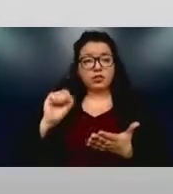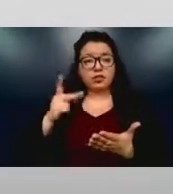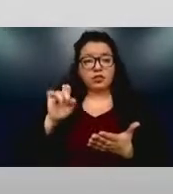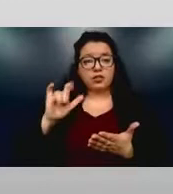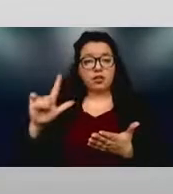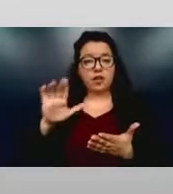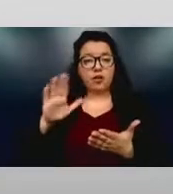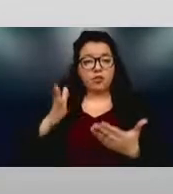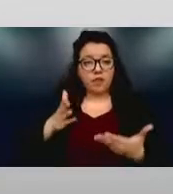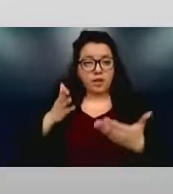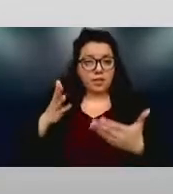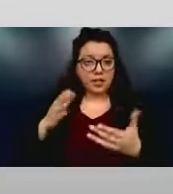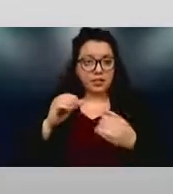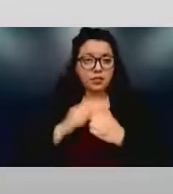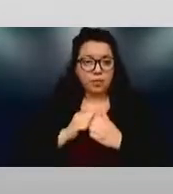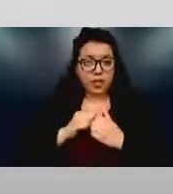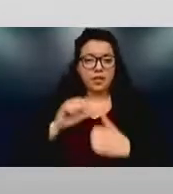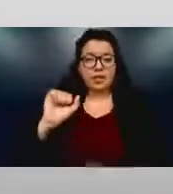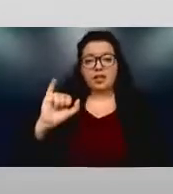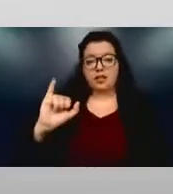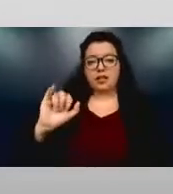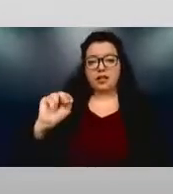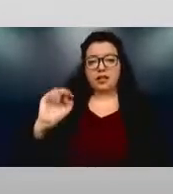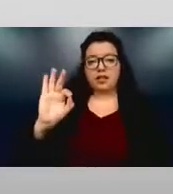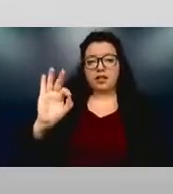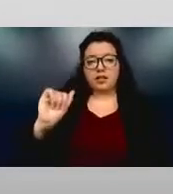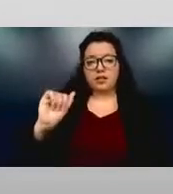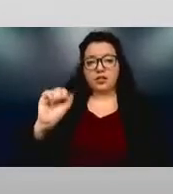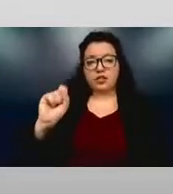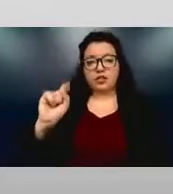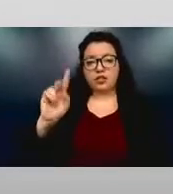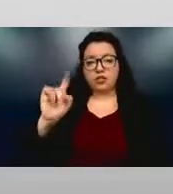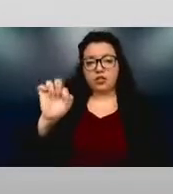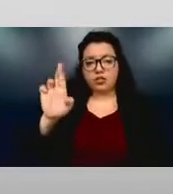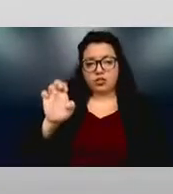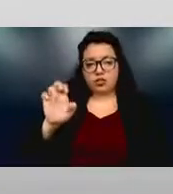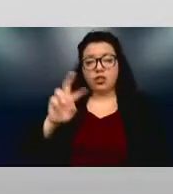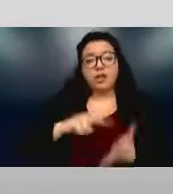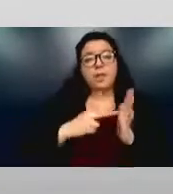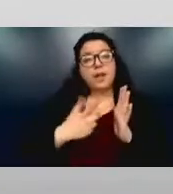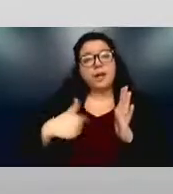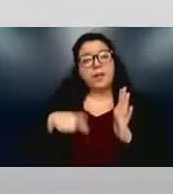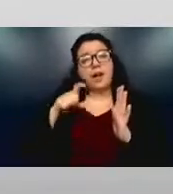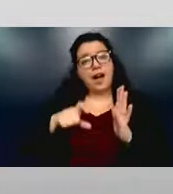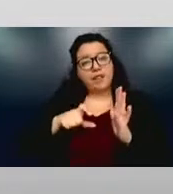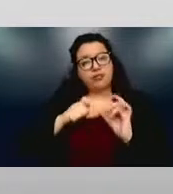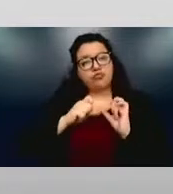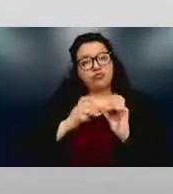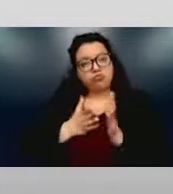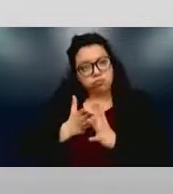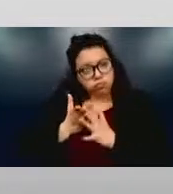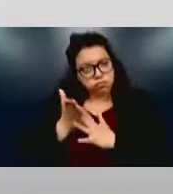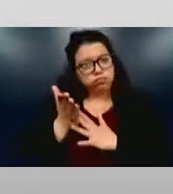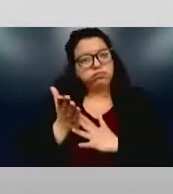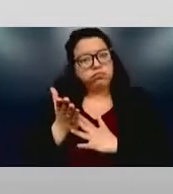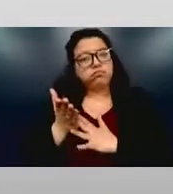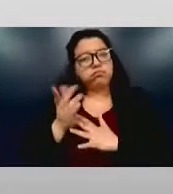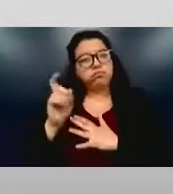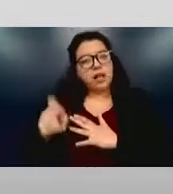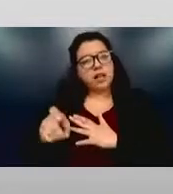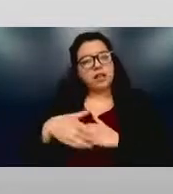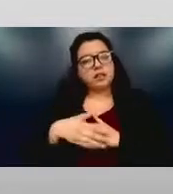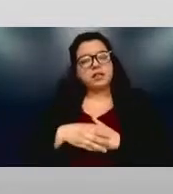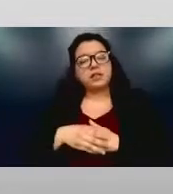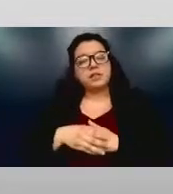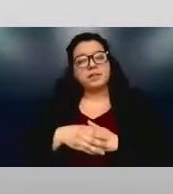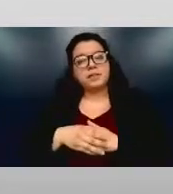so that, you know, we can follow through. I think it's a very difficult area